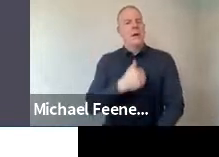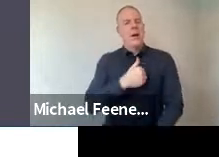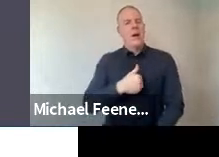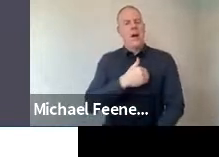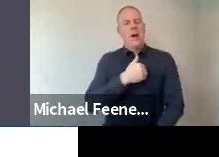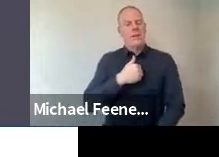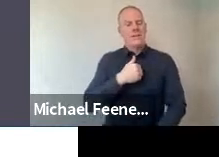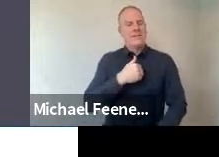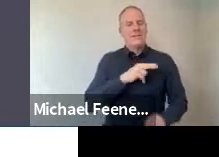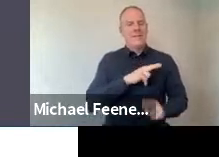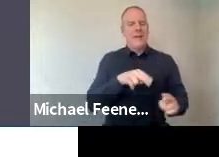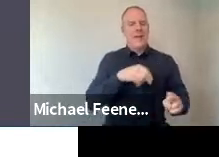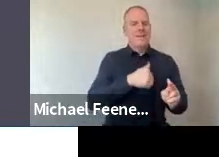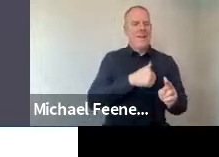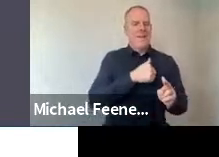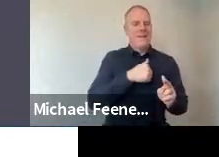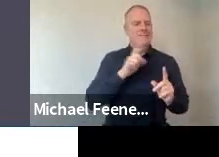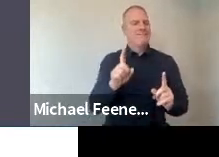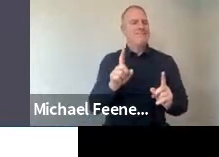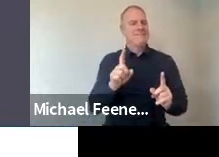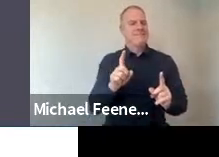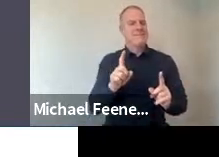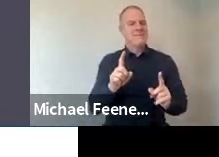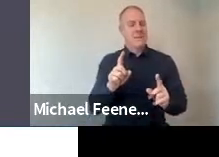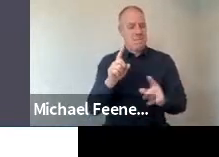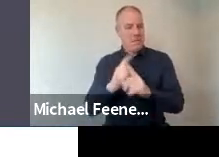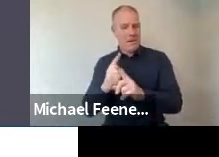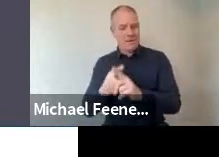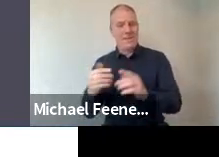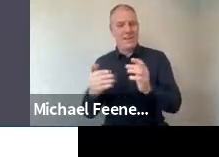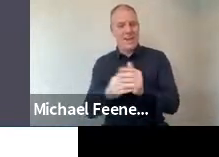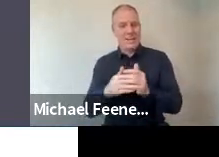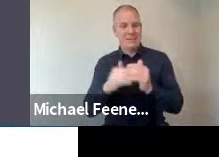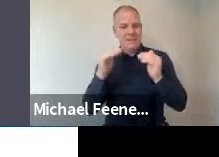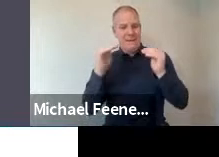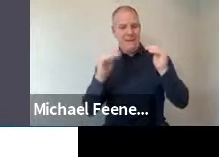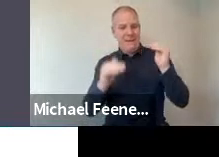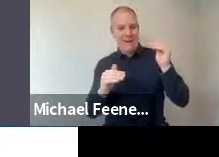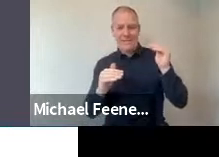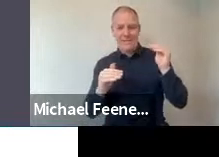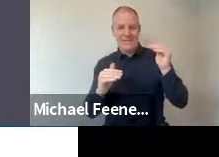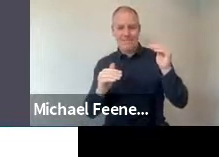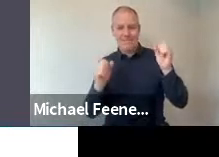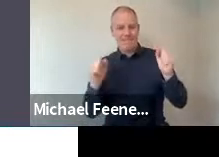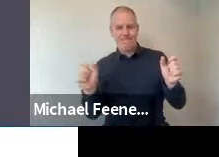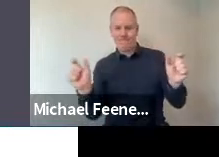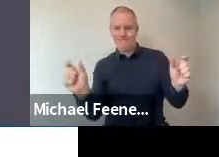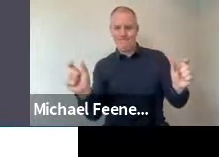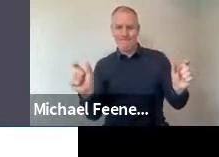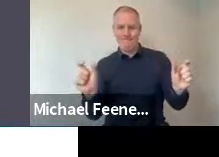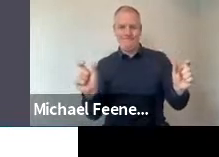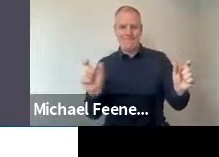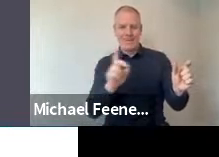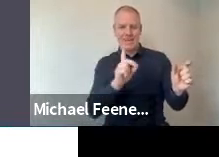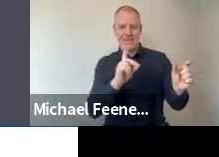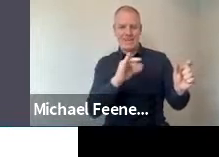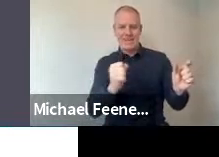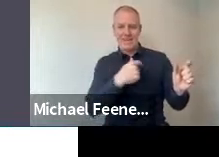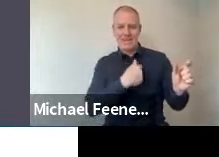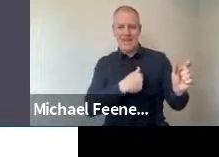dishonest. Again, it's very strongly skewed in the positive, but less strong. So on the kind of strongest end,